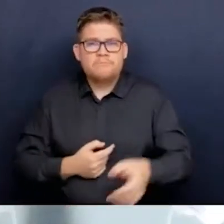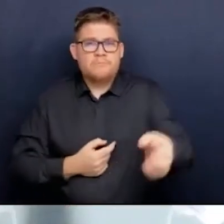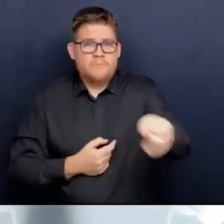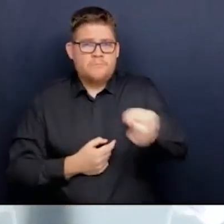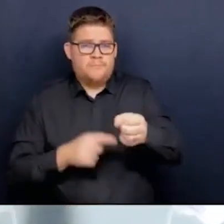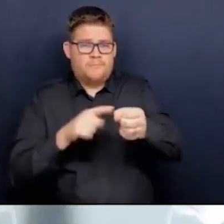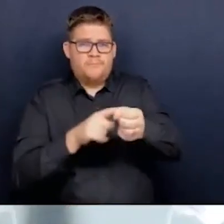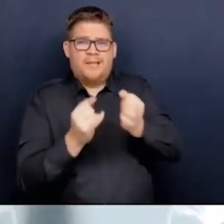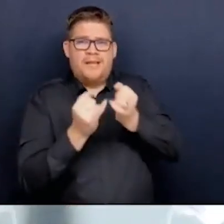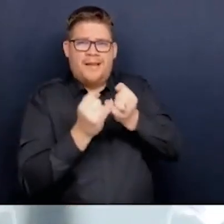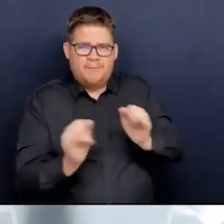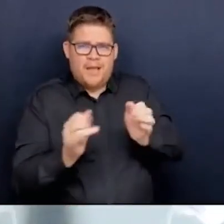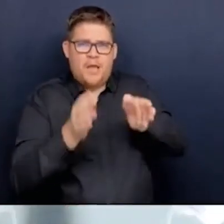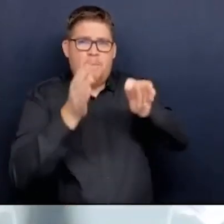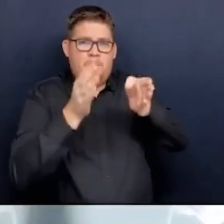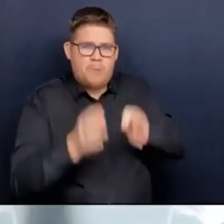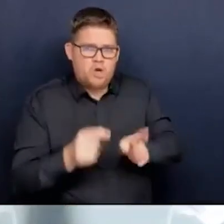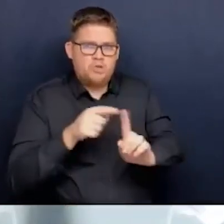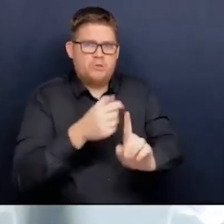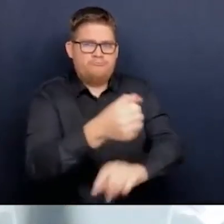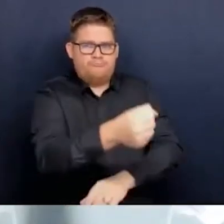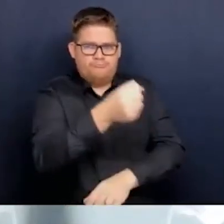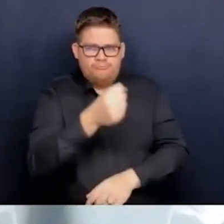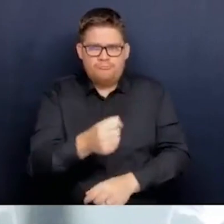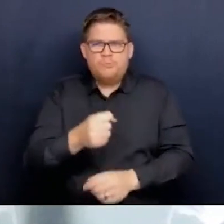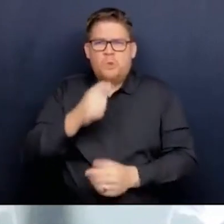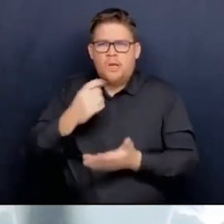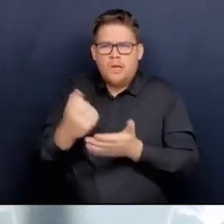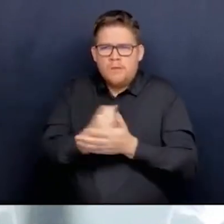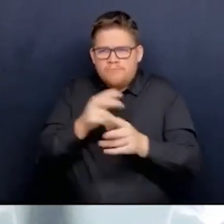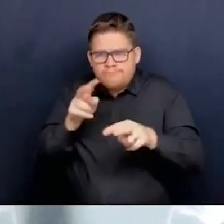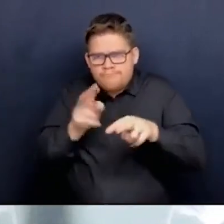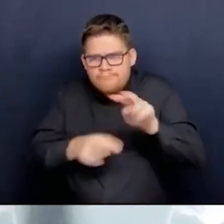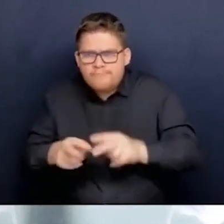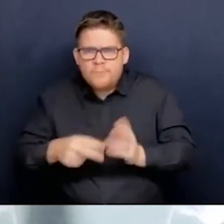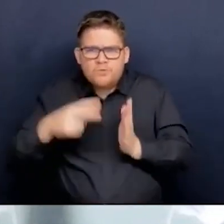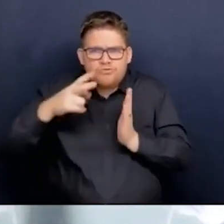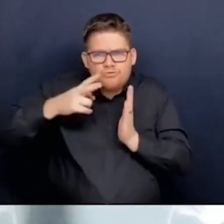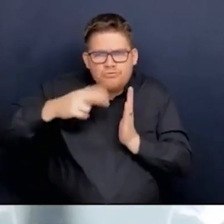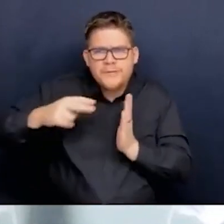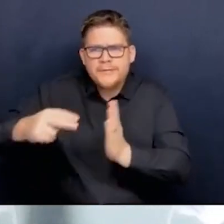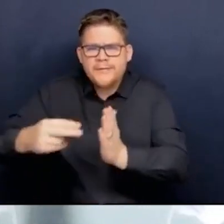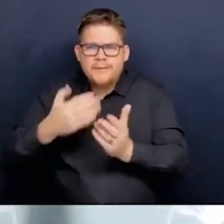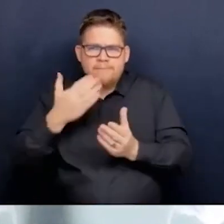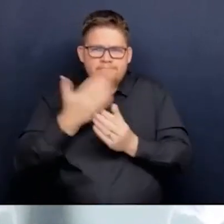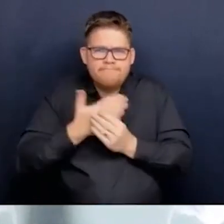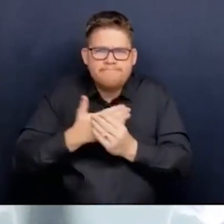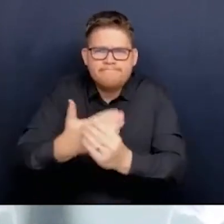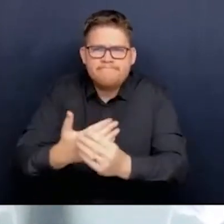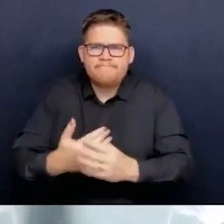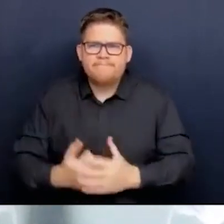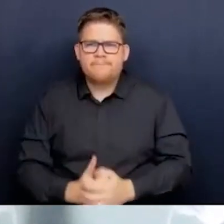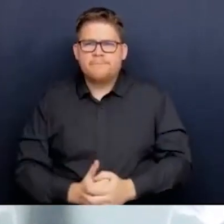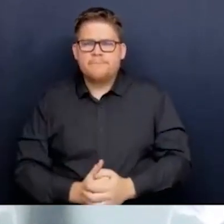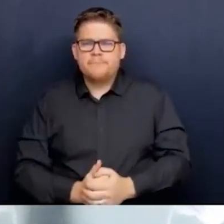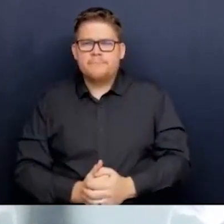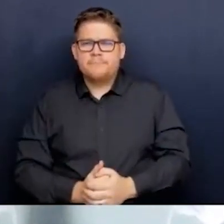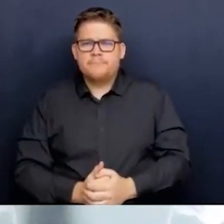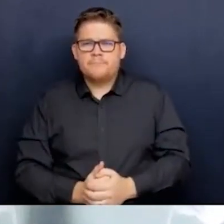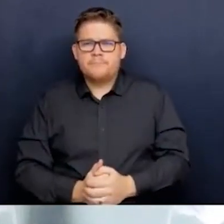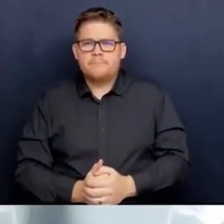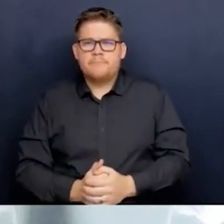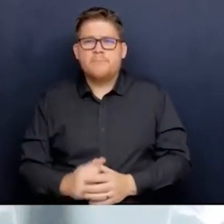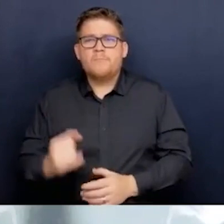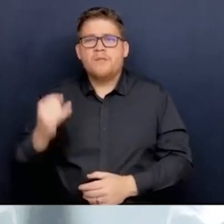the validity of that complaint. When a healthcare professional has a complaint against them and it has warranted an